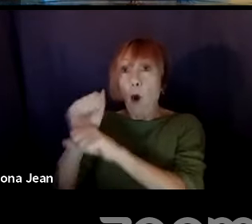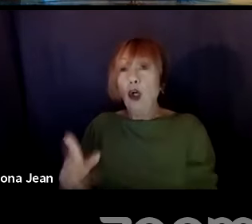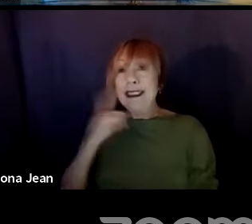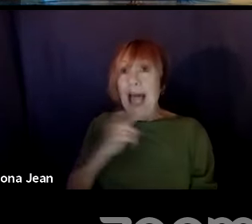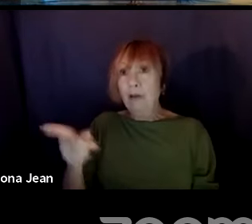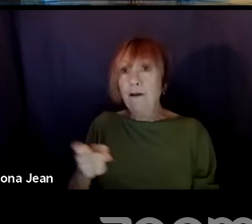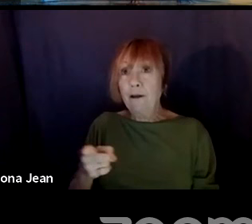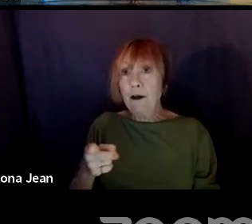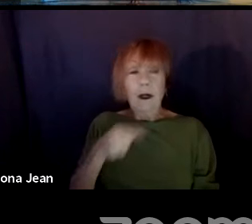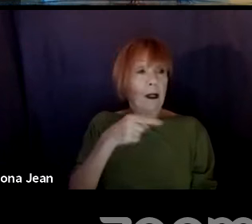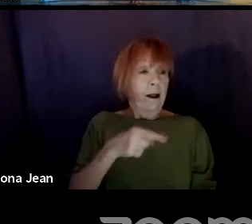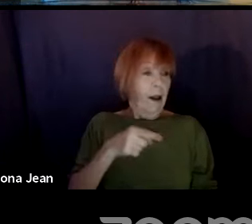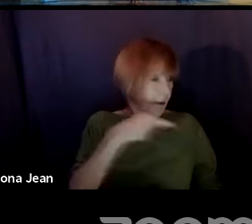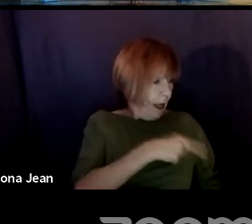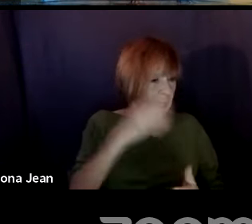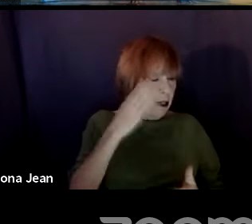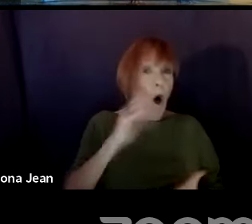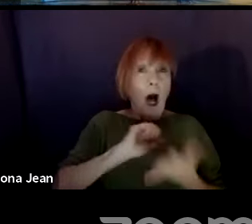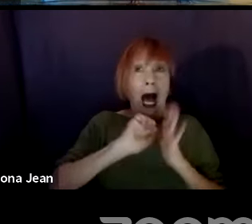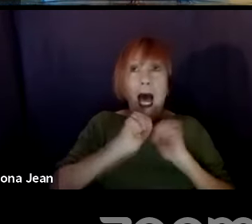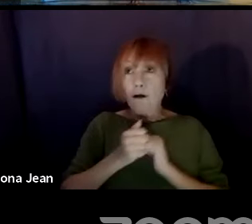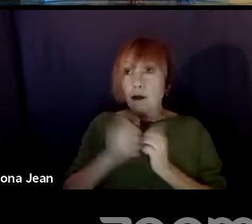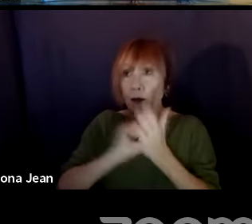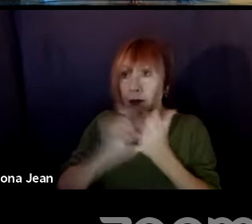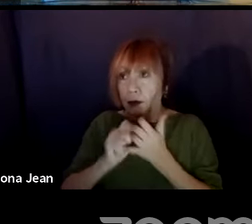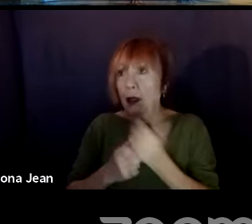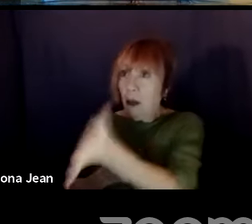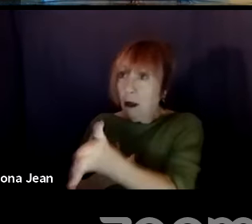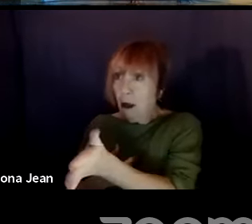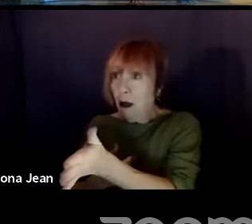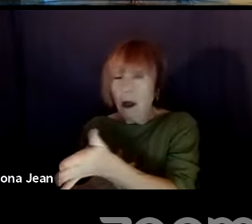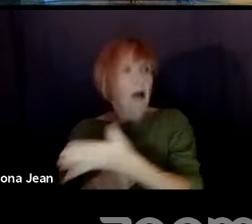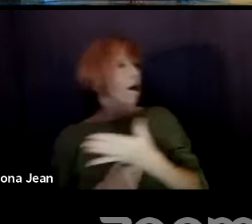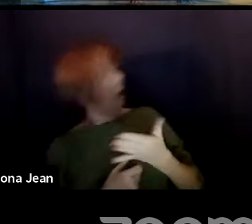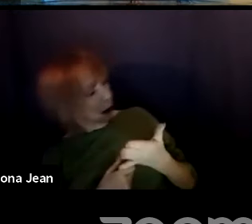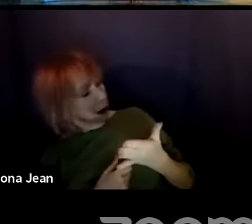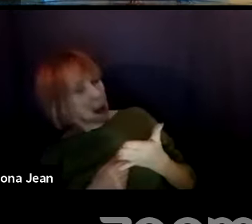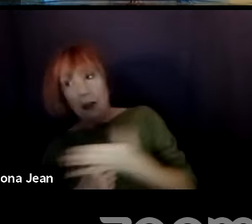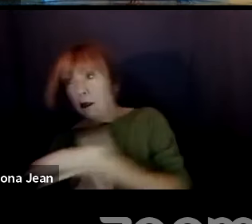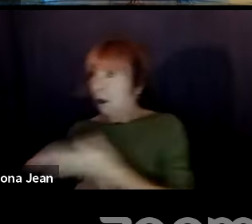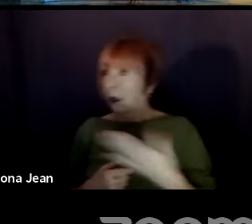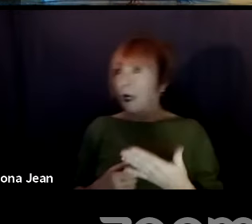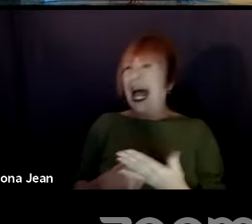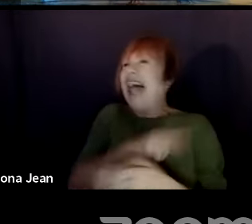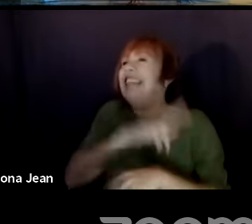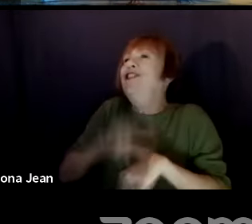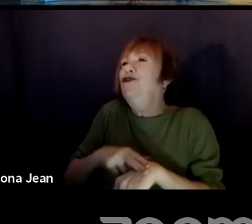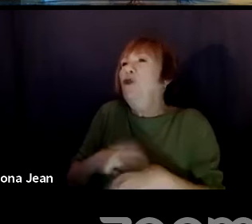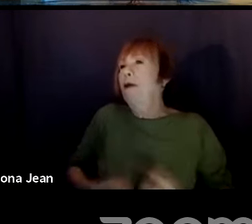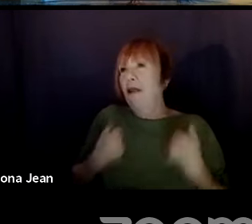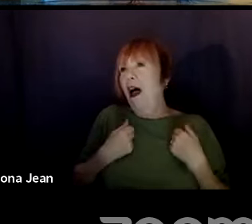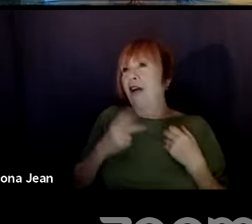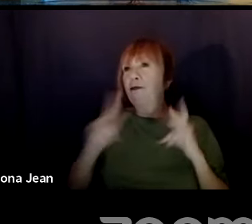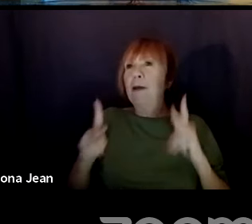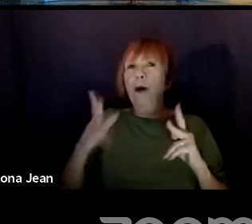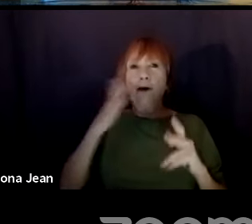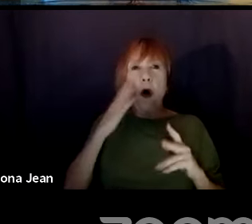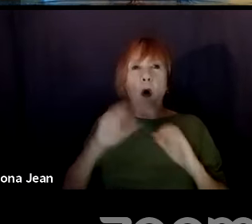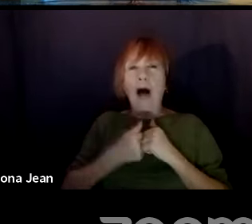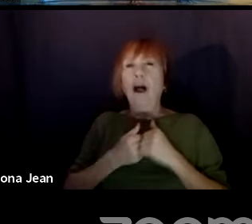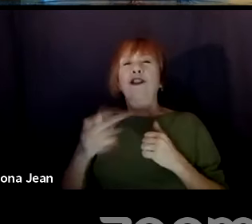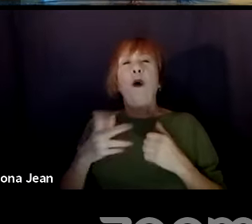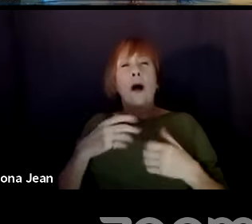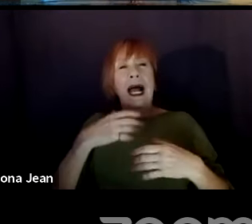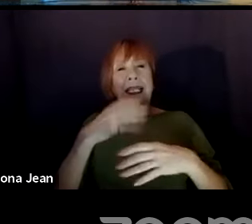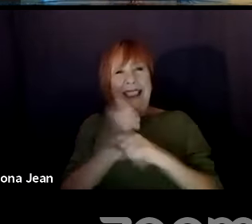And the barista knows how to make the drink and give it to that person. And then we can just see that as a part of normal life. So normalizing